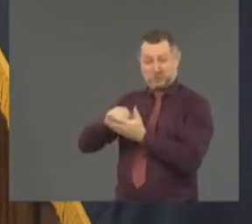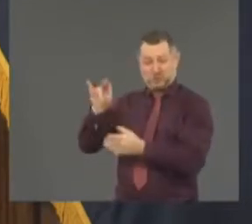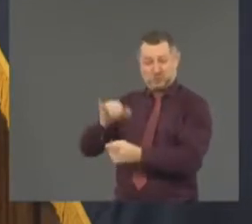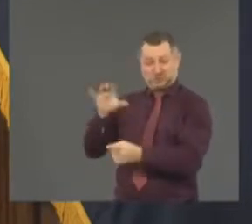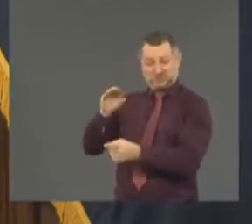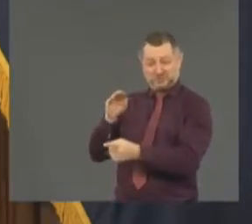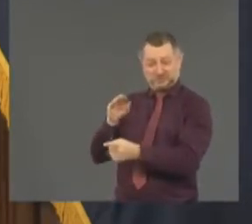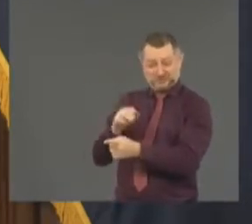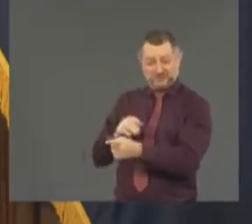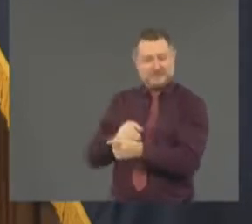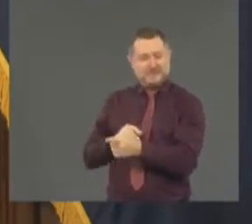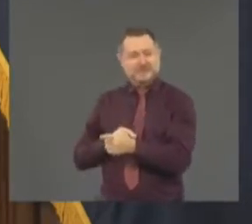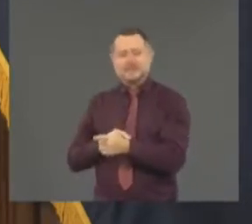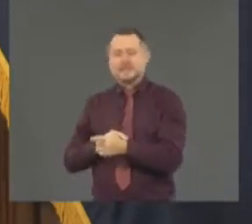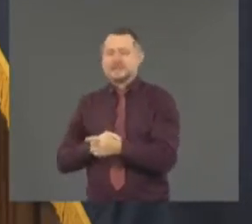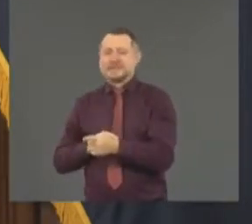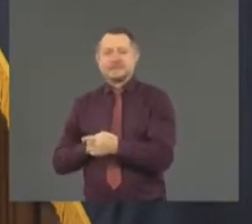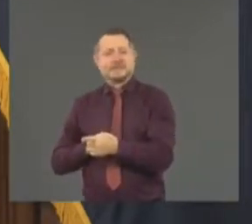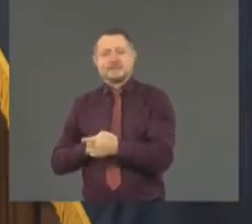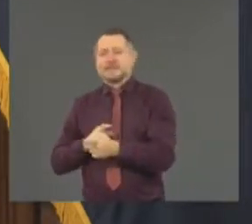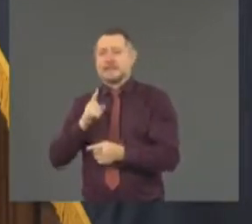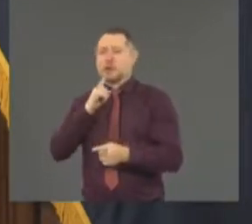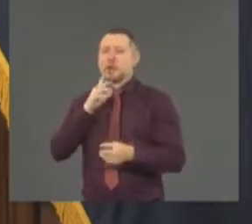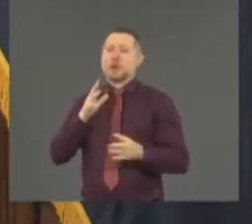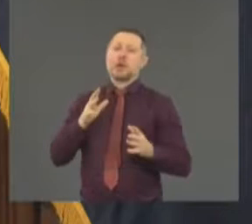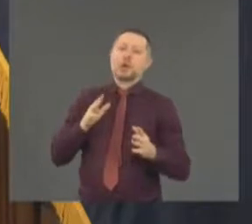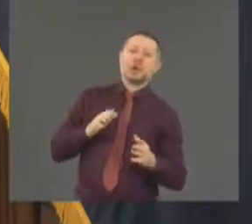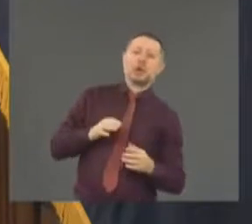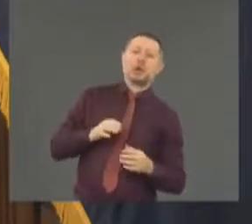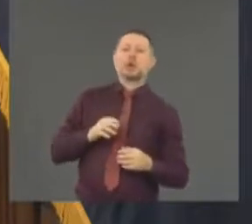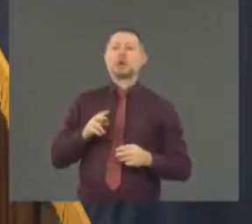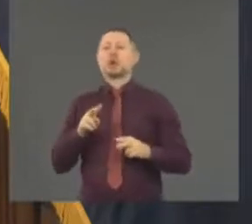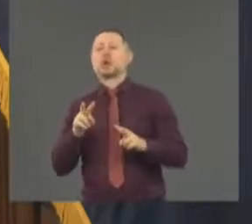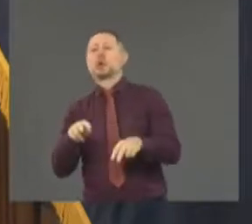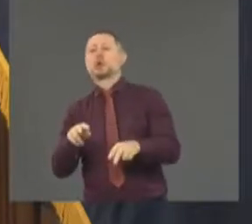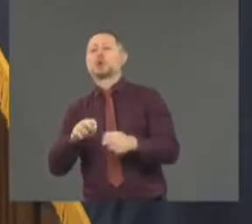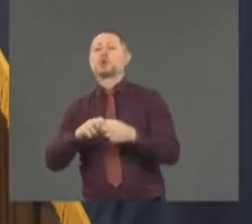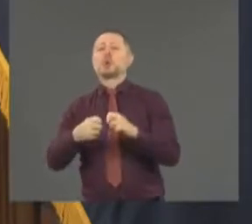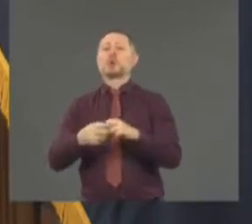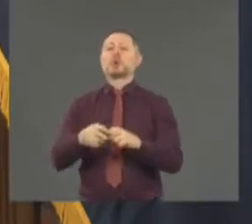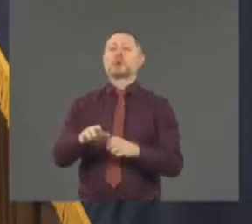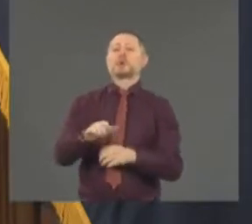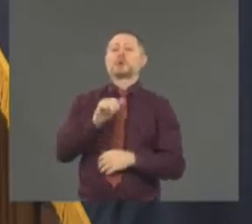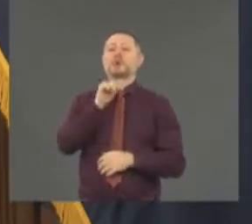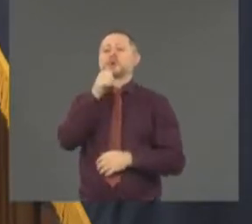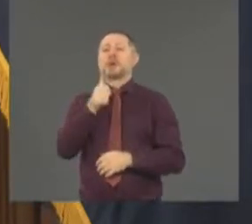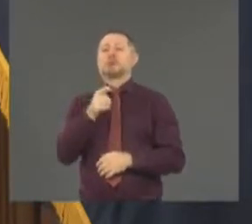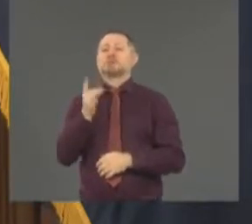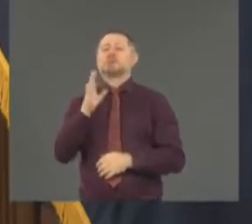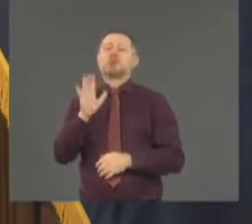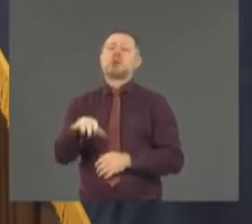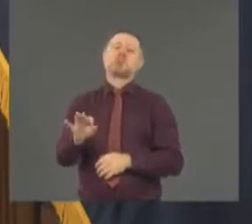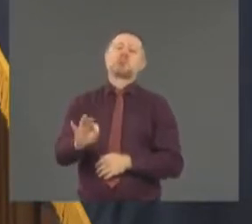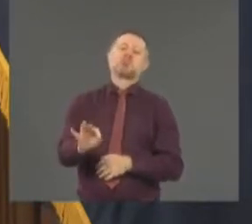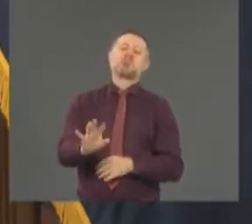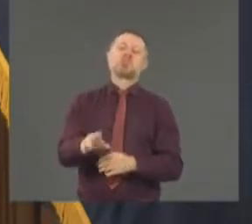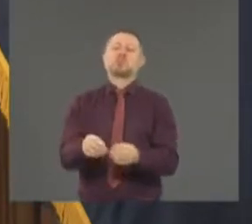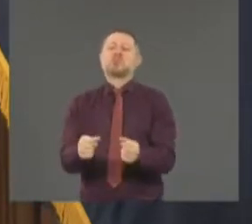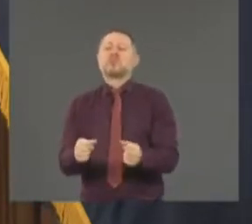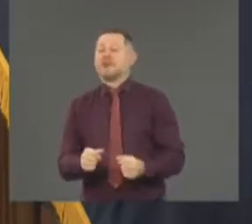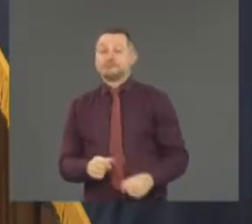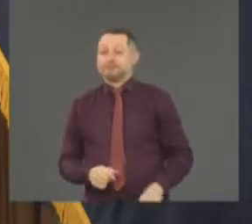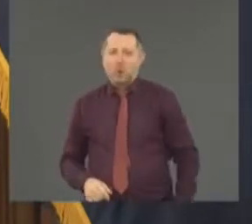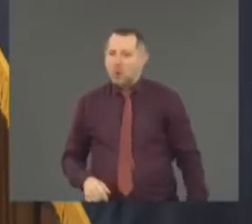underestimates the scope of the problem. I think he underestimates the duration of the problem.